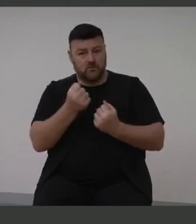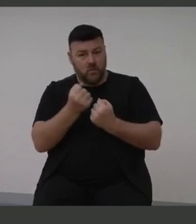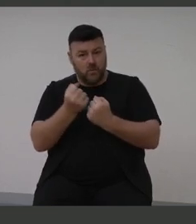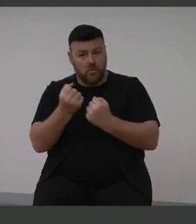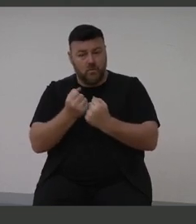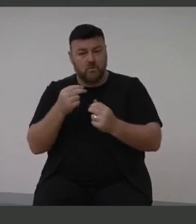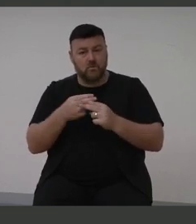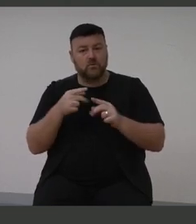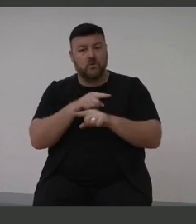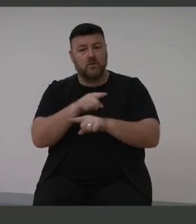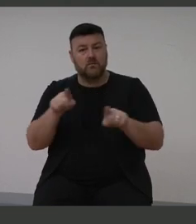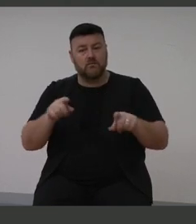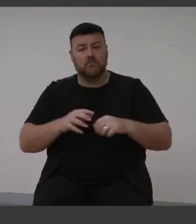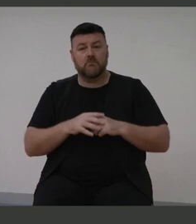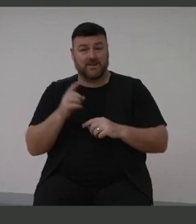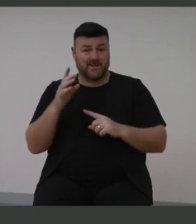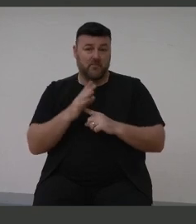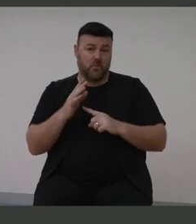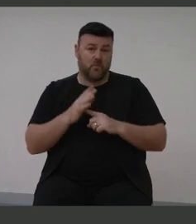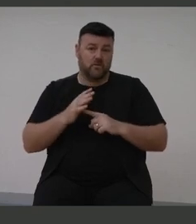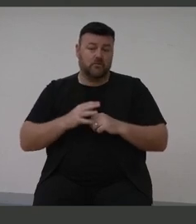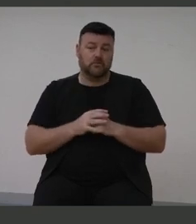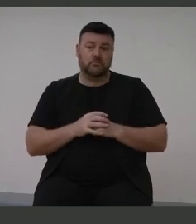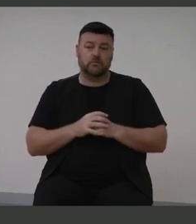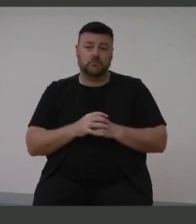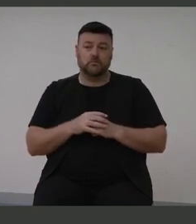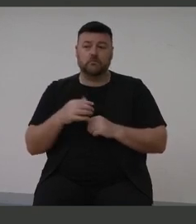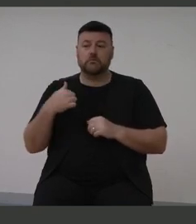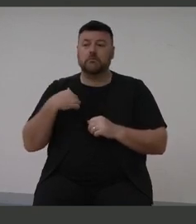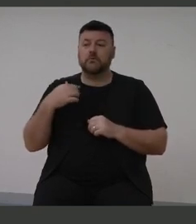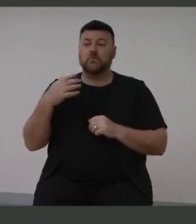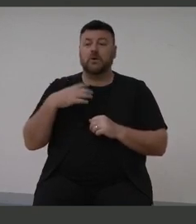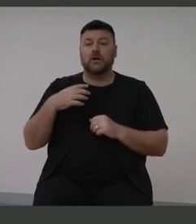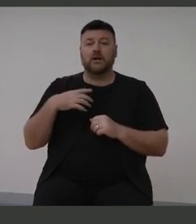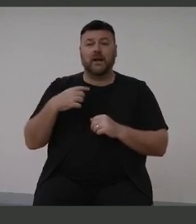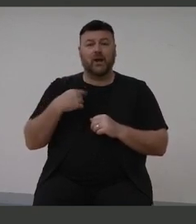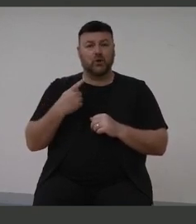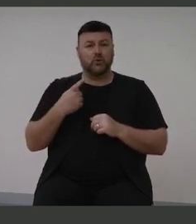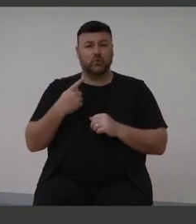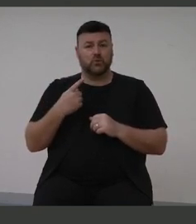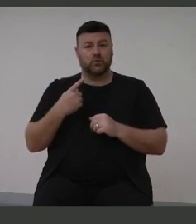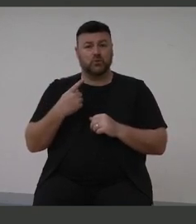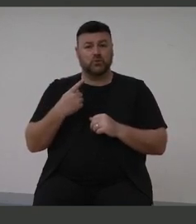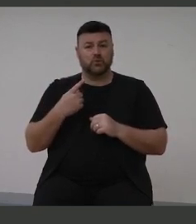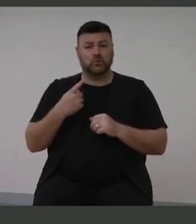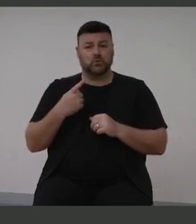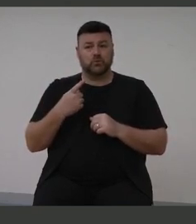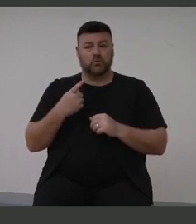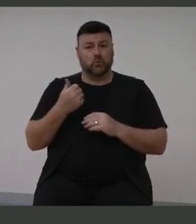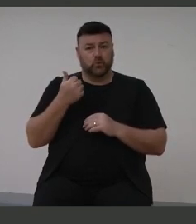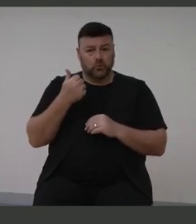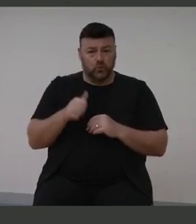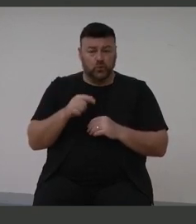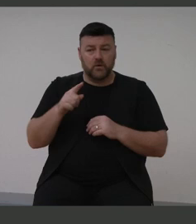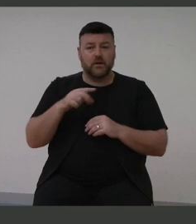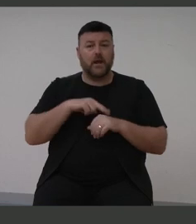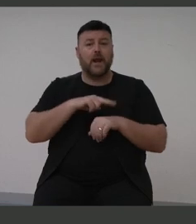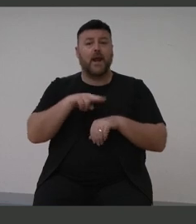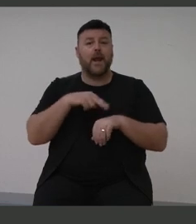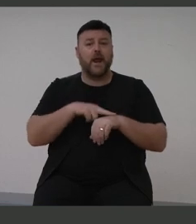important to do. And we need to take advantage of the soon to be released National Preventive Health Strategy,